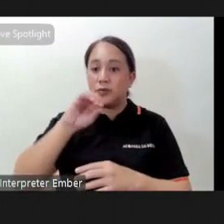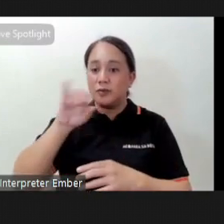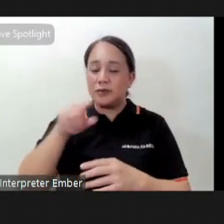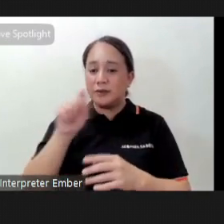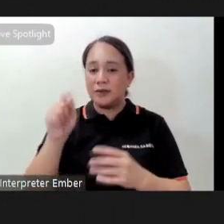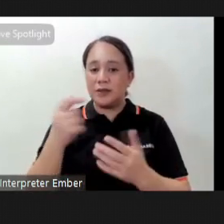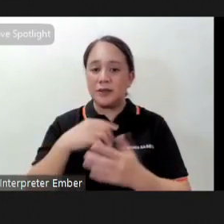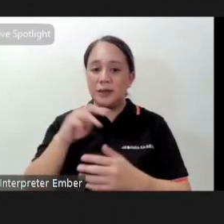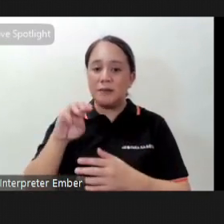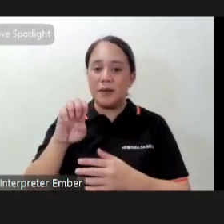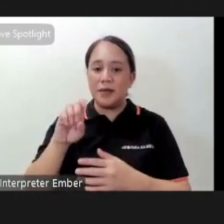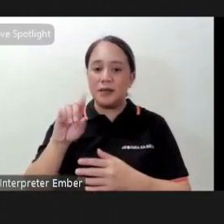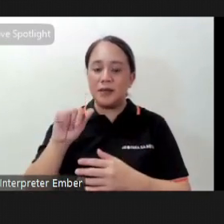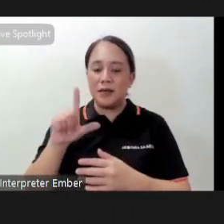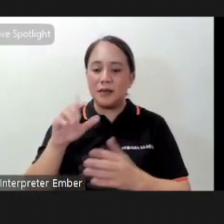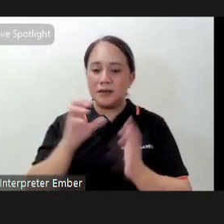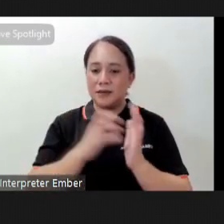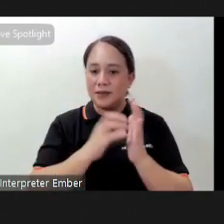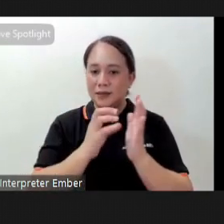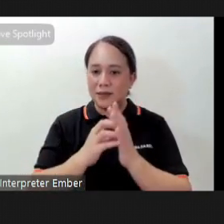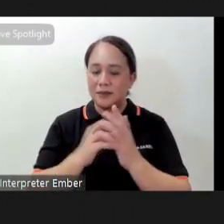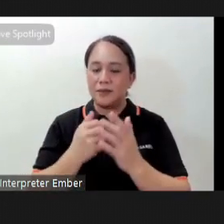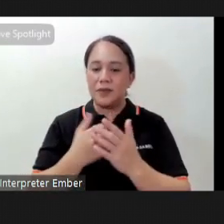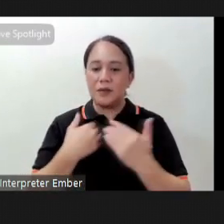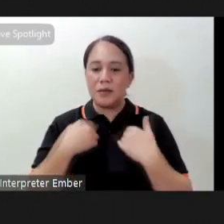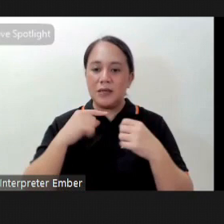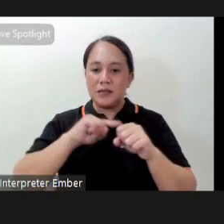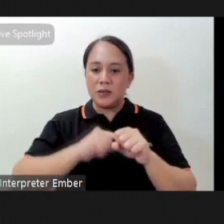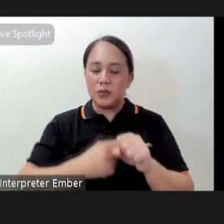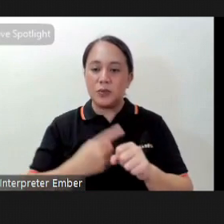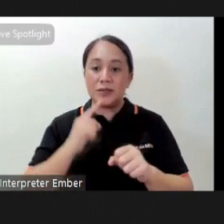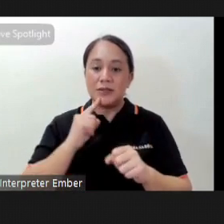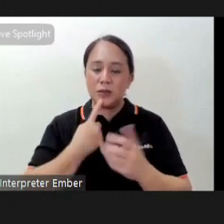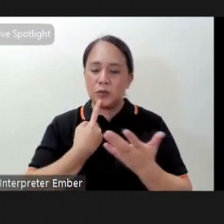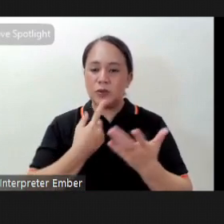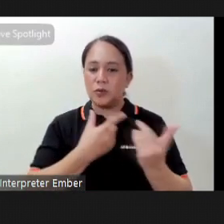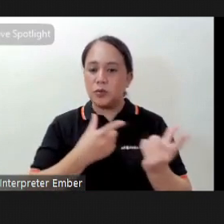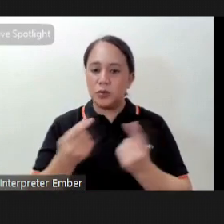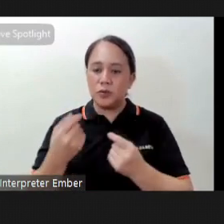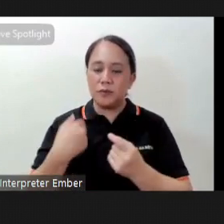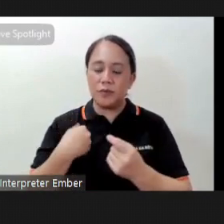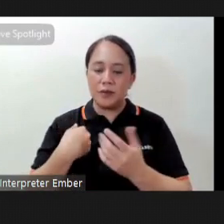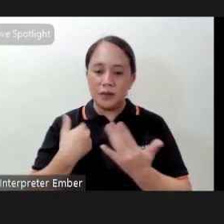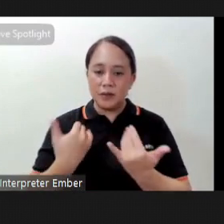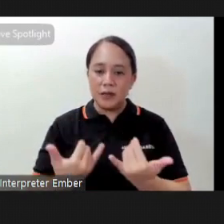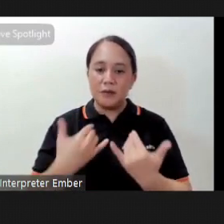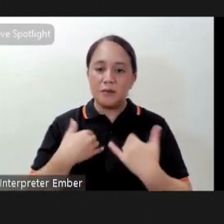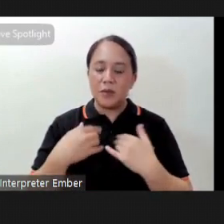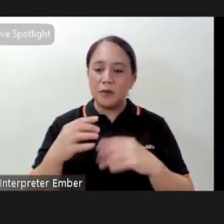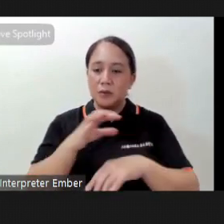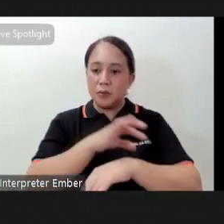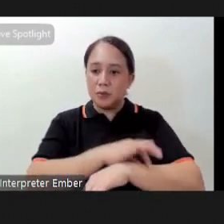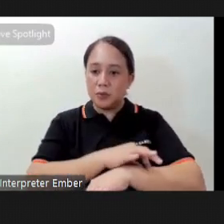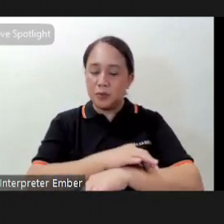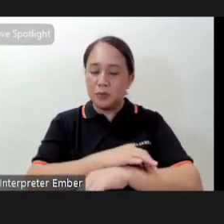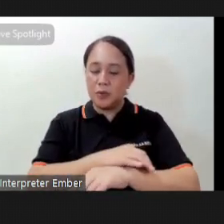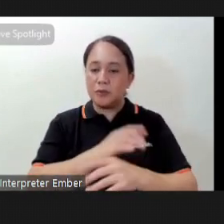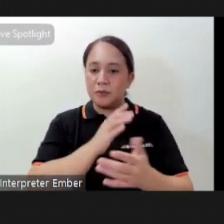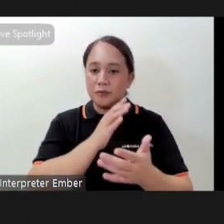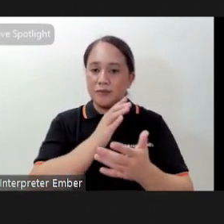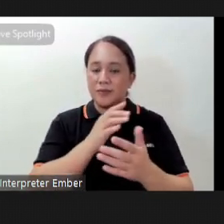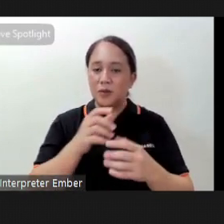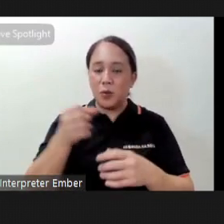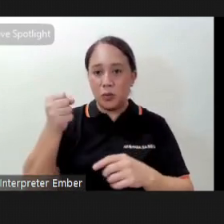so I was one of the first adopters of rope flow in the country and I started to seriously practice it during my clerkship when face-to-face hospital rotations got suspended